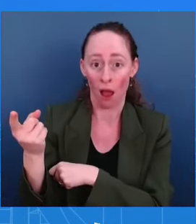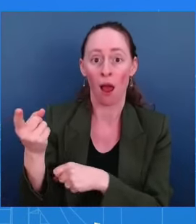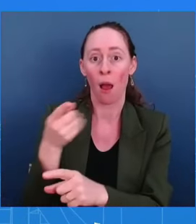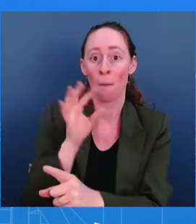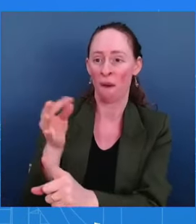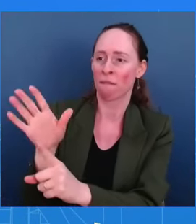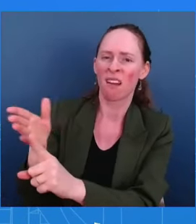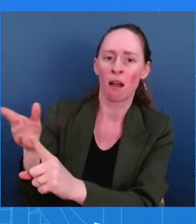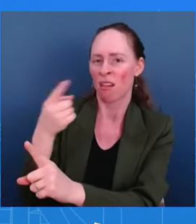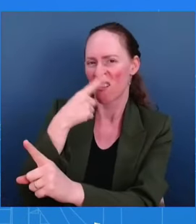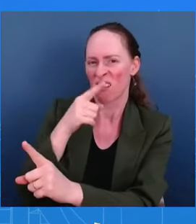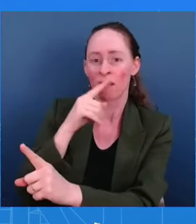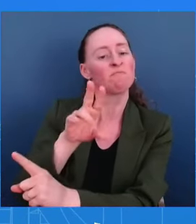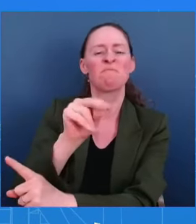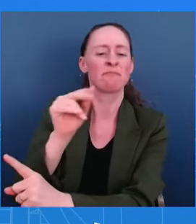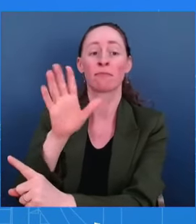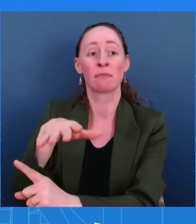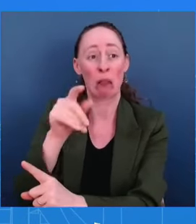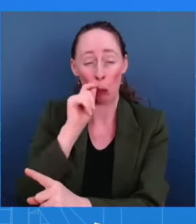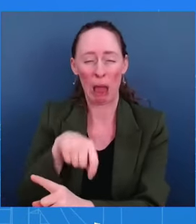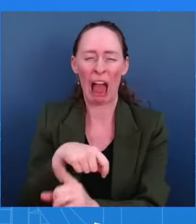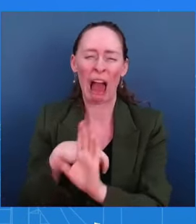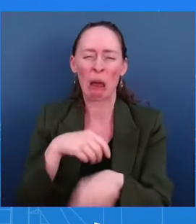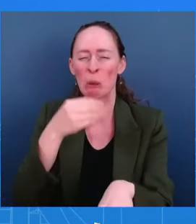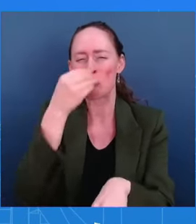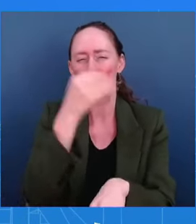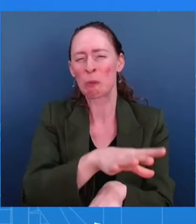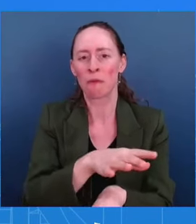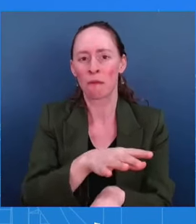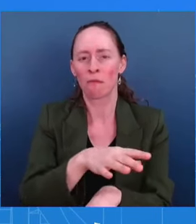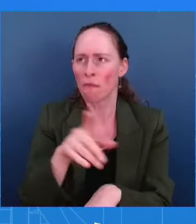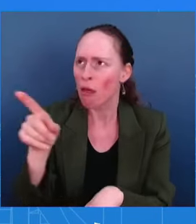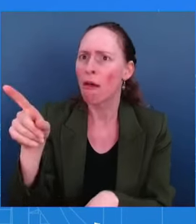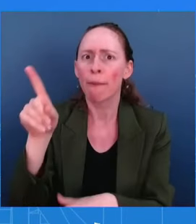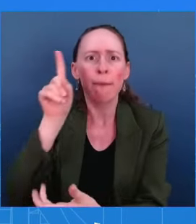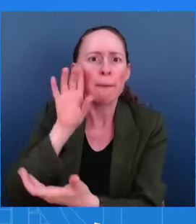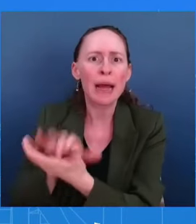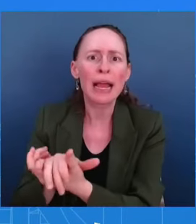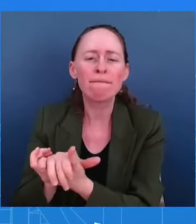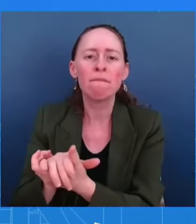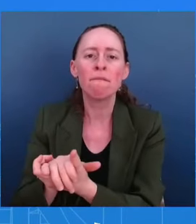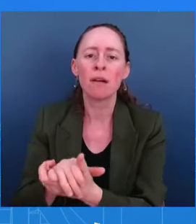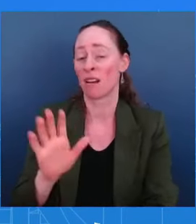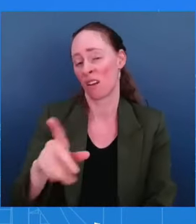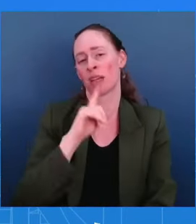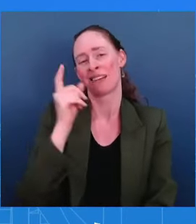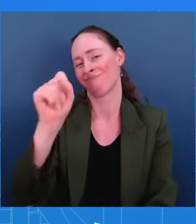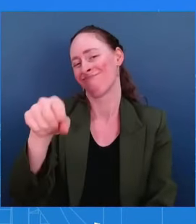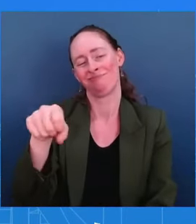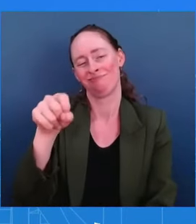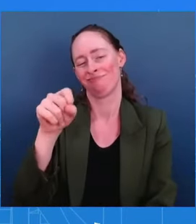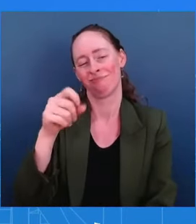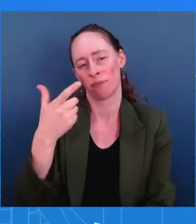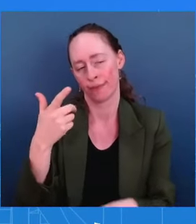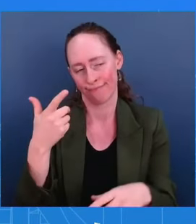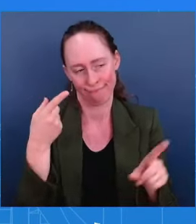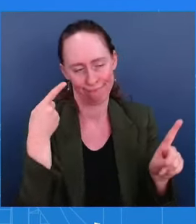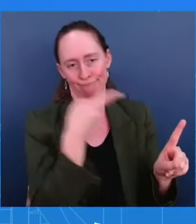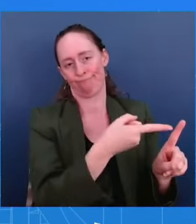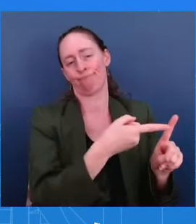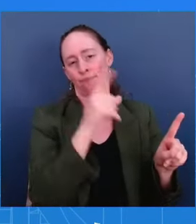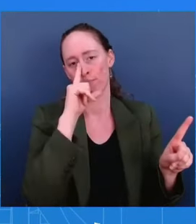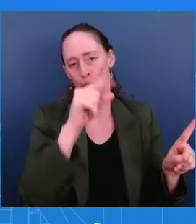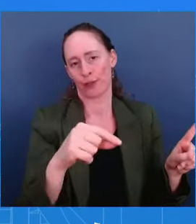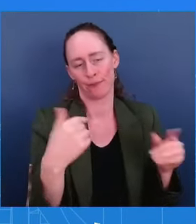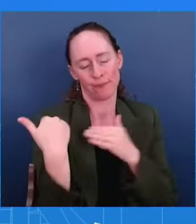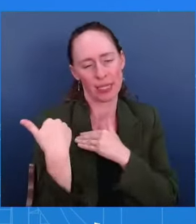consistent with what we've seen Mr. Putin do in the past. Thanks, Karine. Thanks, Admiral. So as you alluded to, we've been here before,